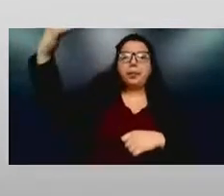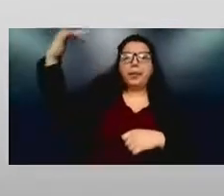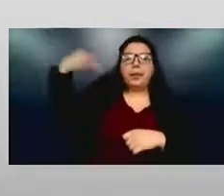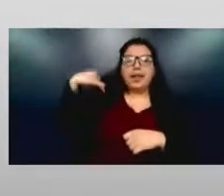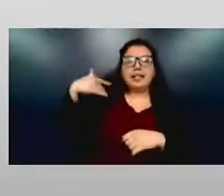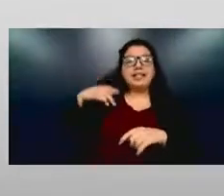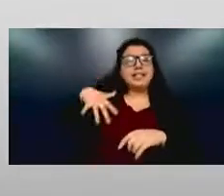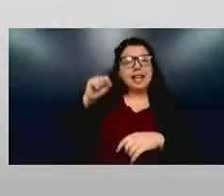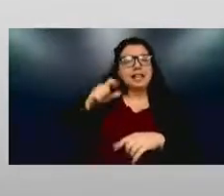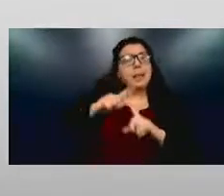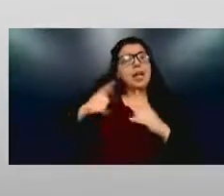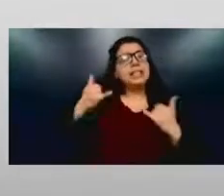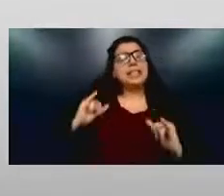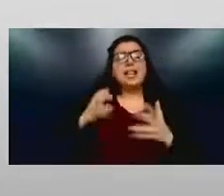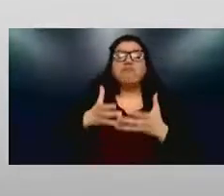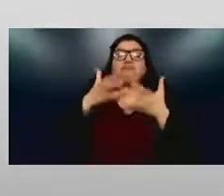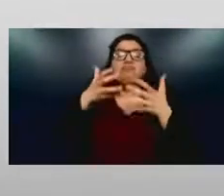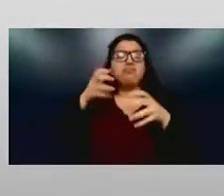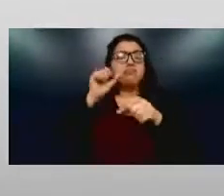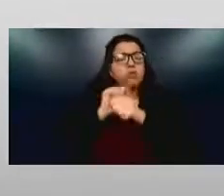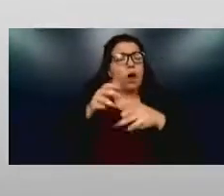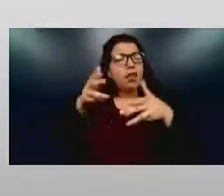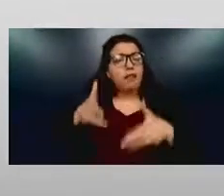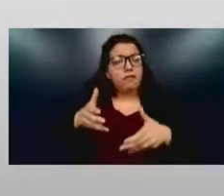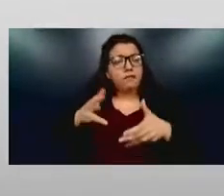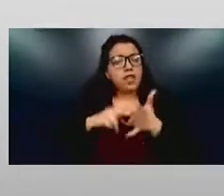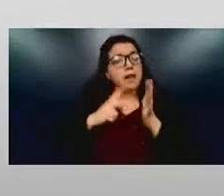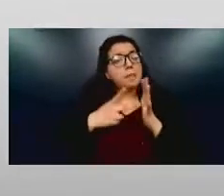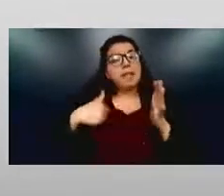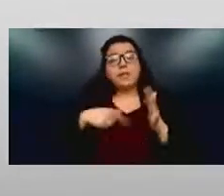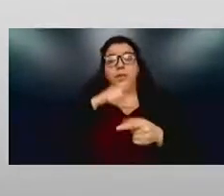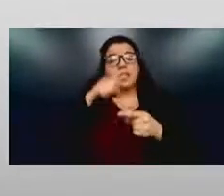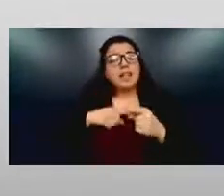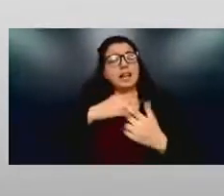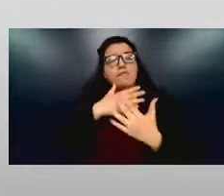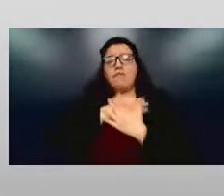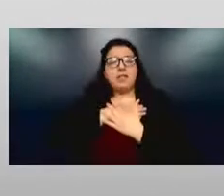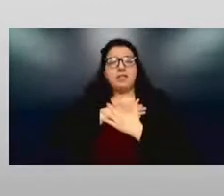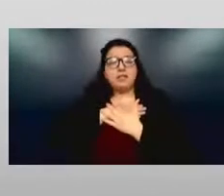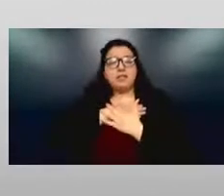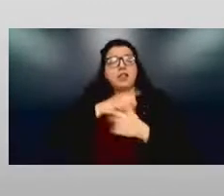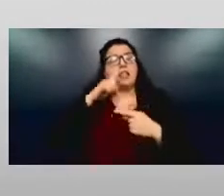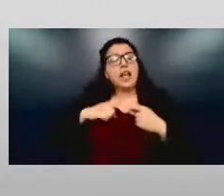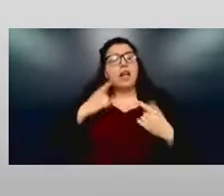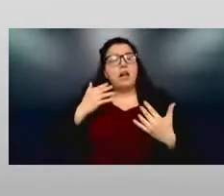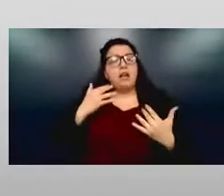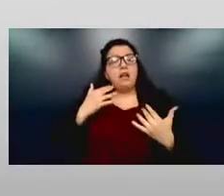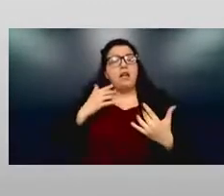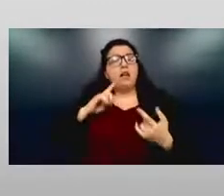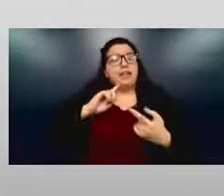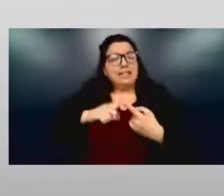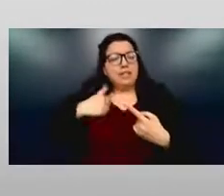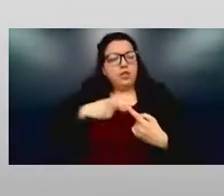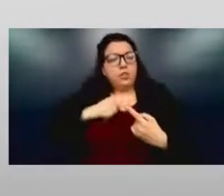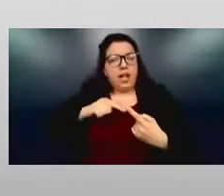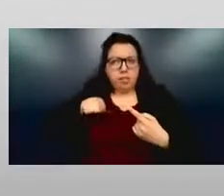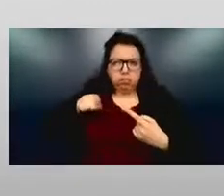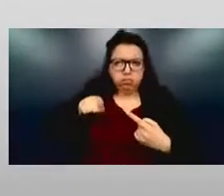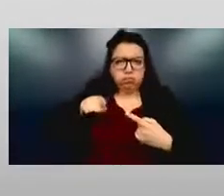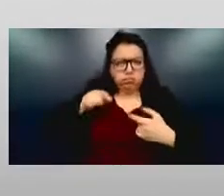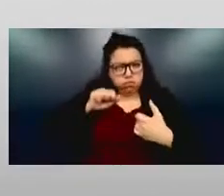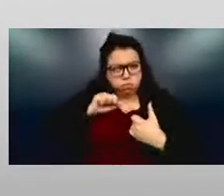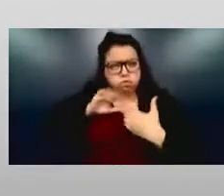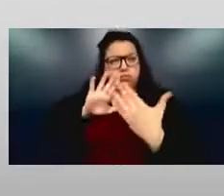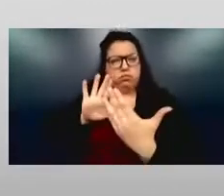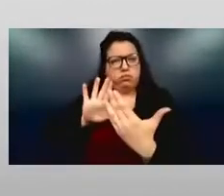cannot rest until we then continue to demonstrate the inaccessibility of all these environments that we're in. So this is not